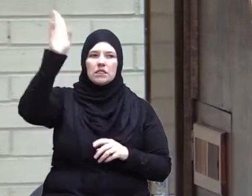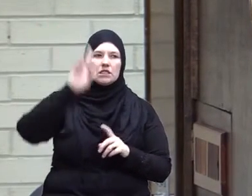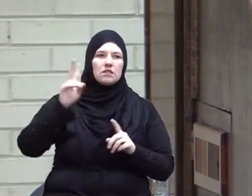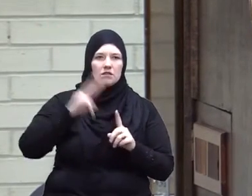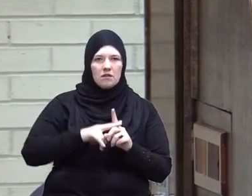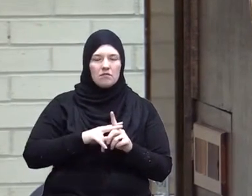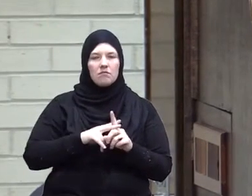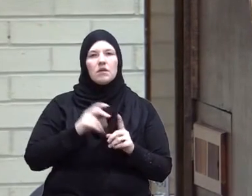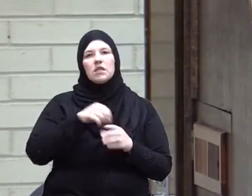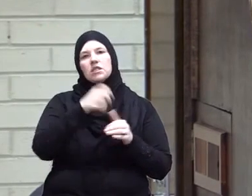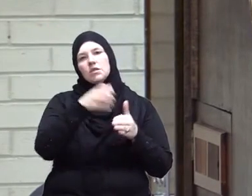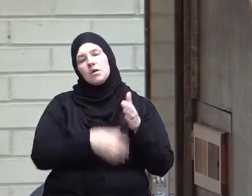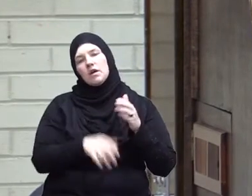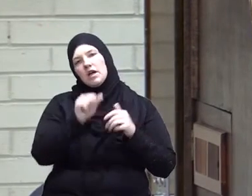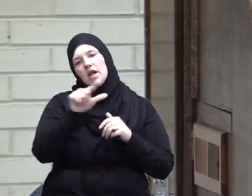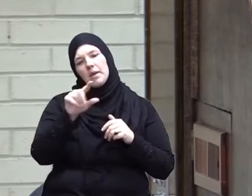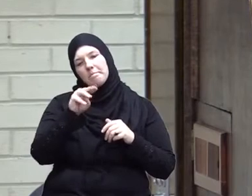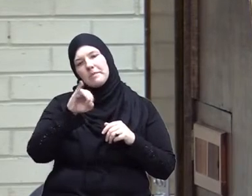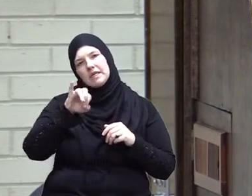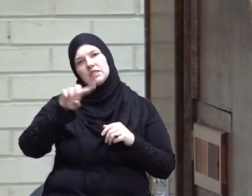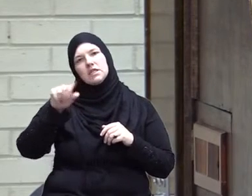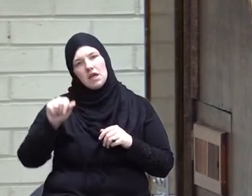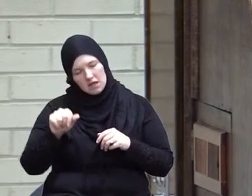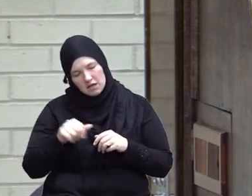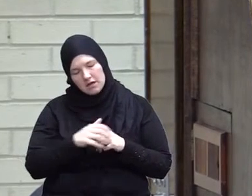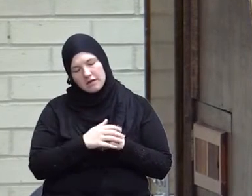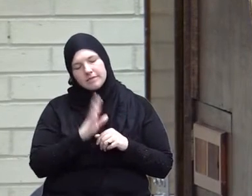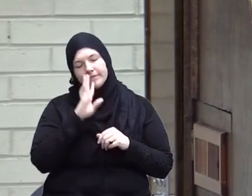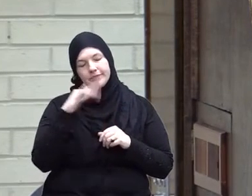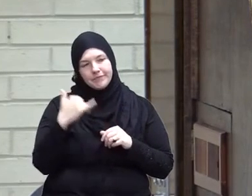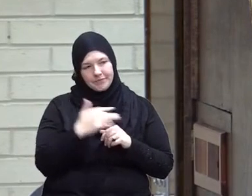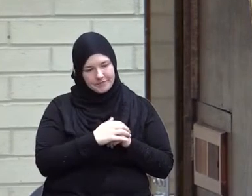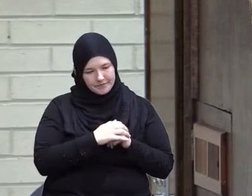is his assignment in surah the one that followed